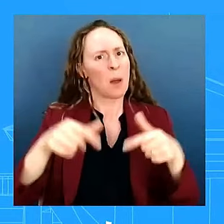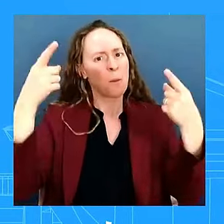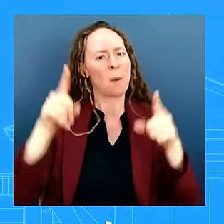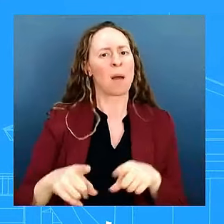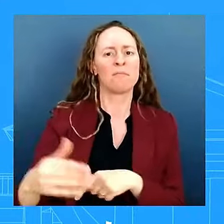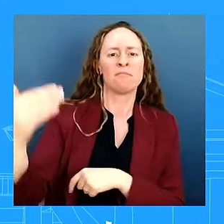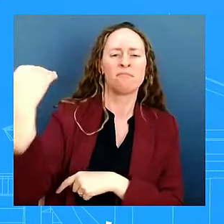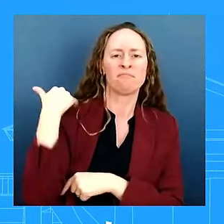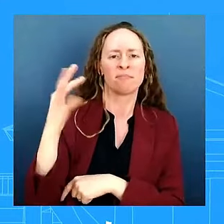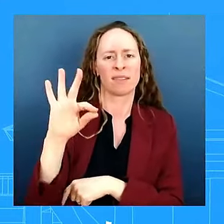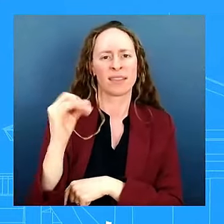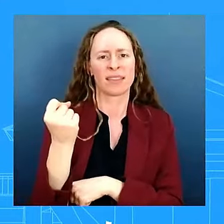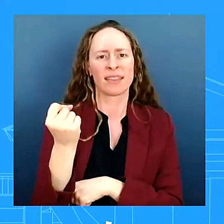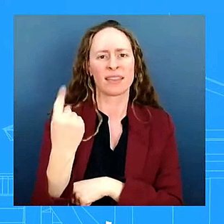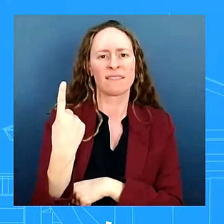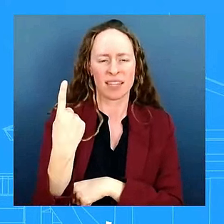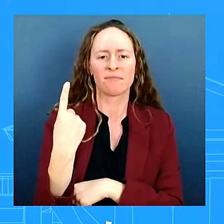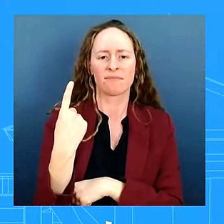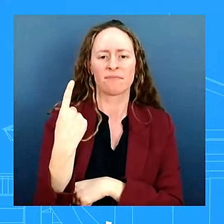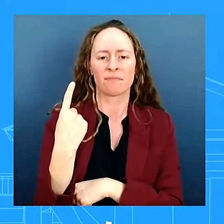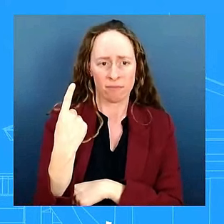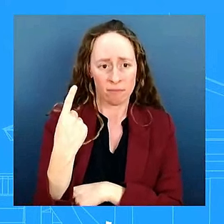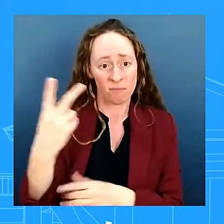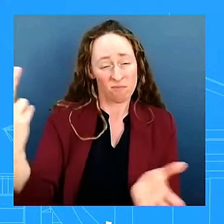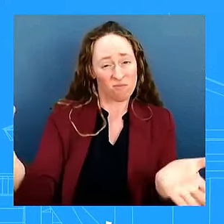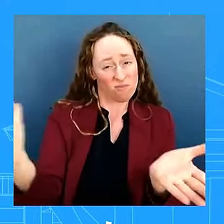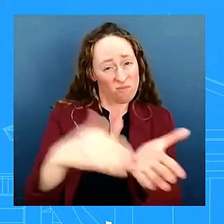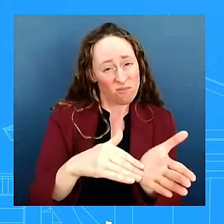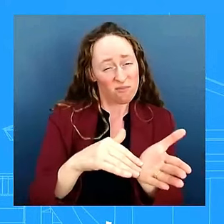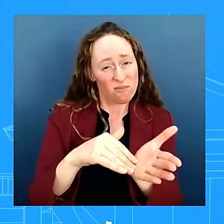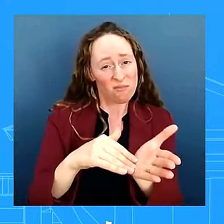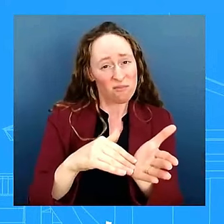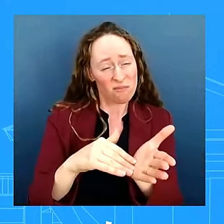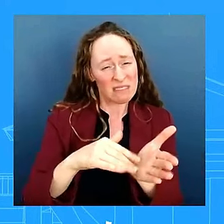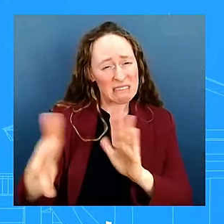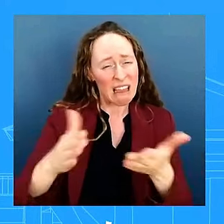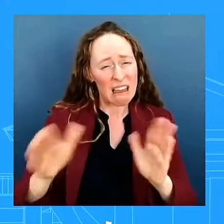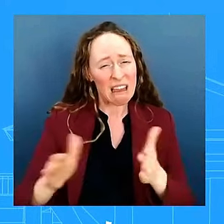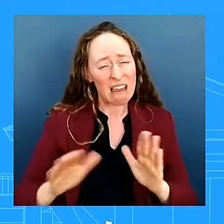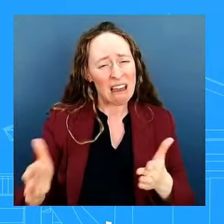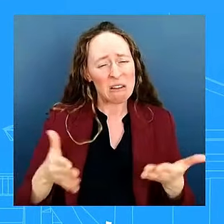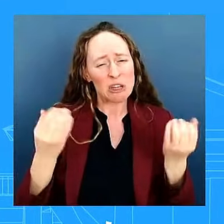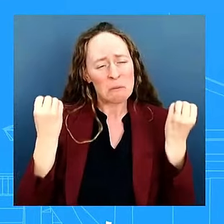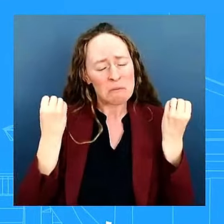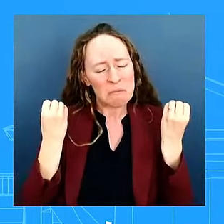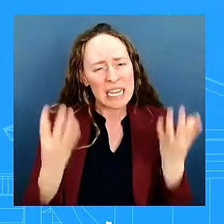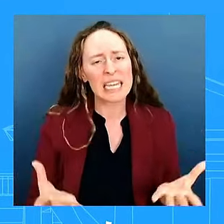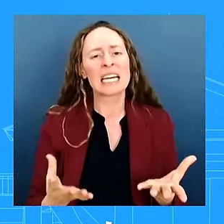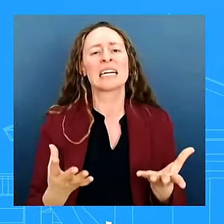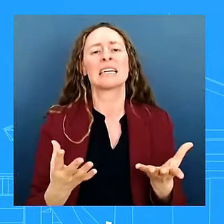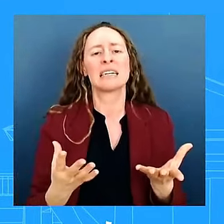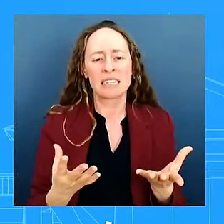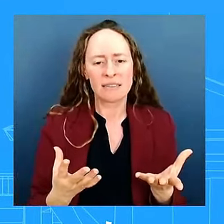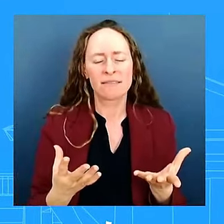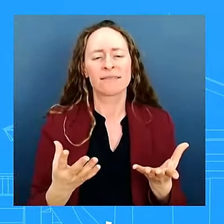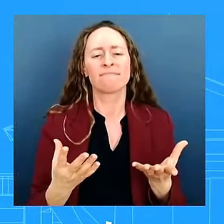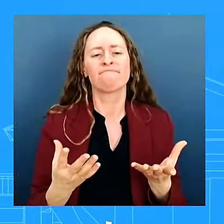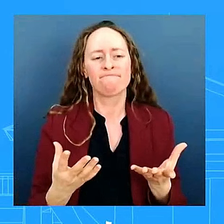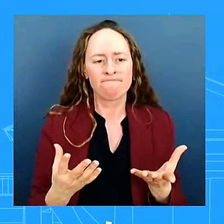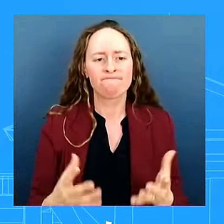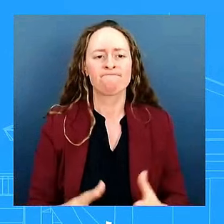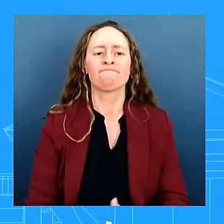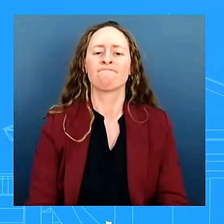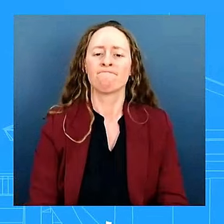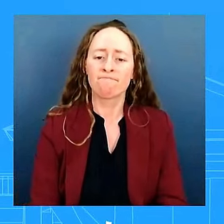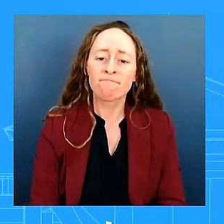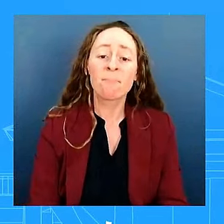2 000 lives were lost 2 000 and to say that that it's an inside job